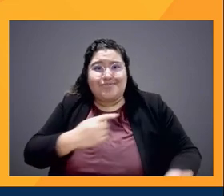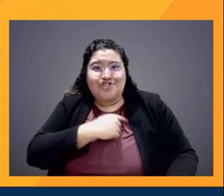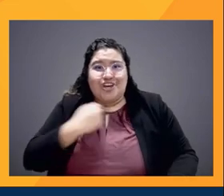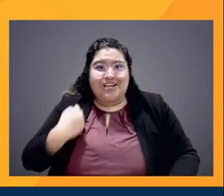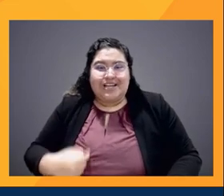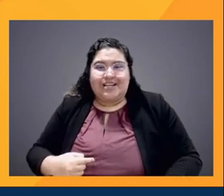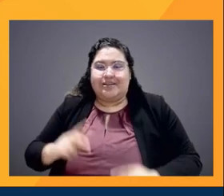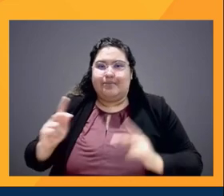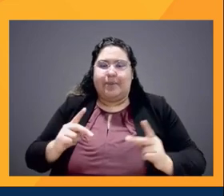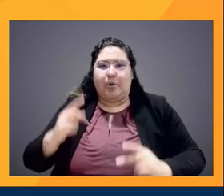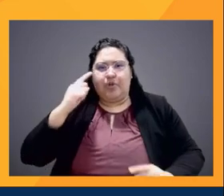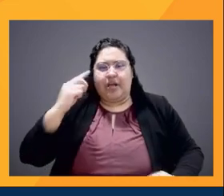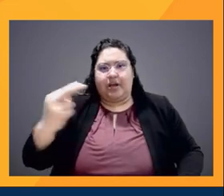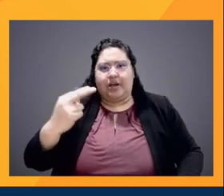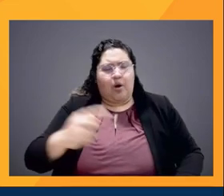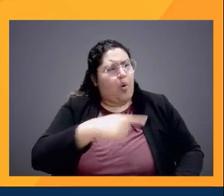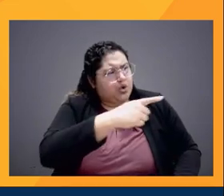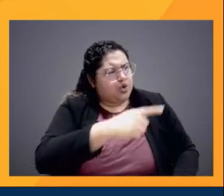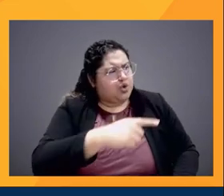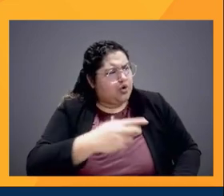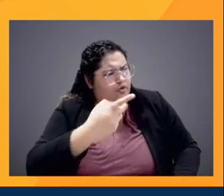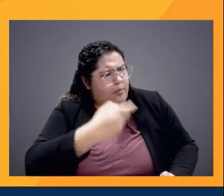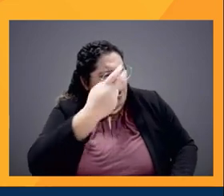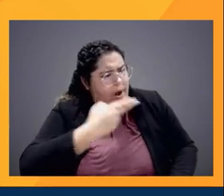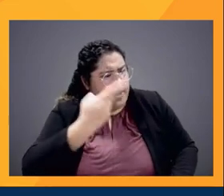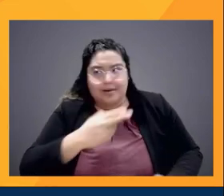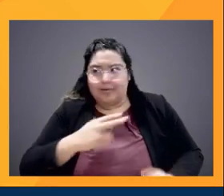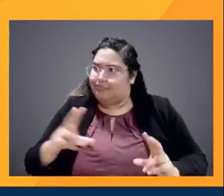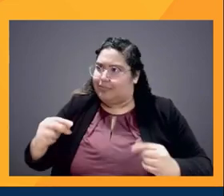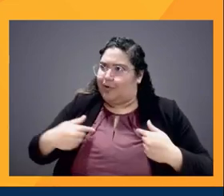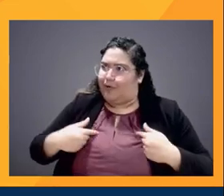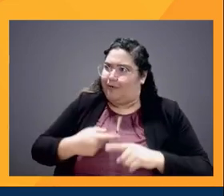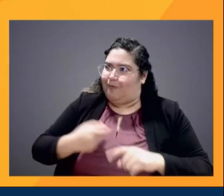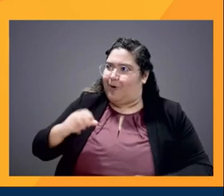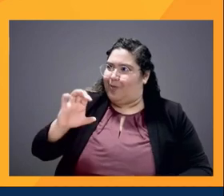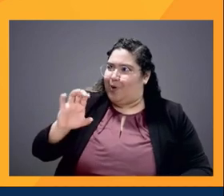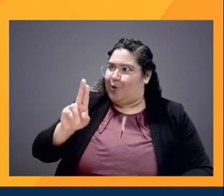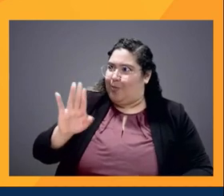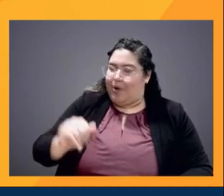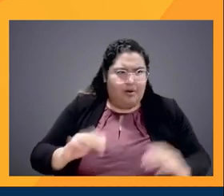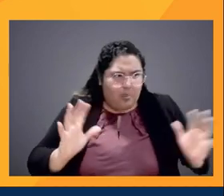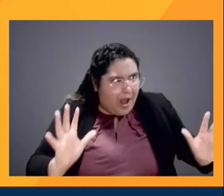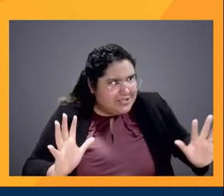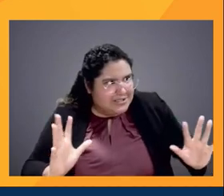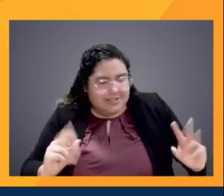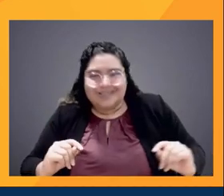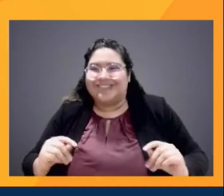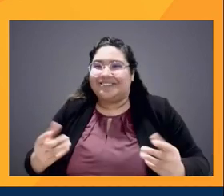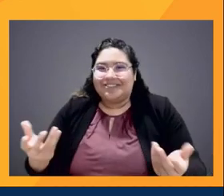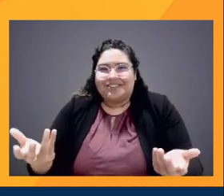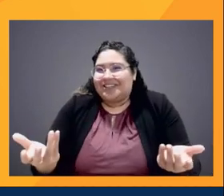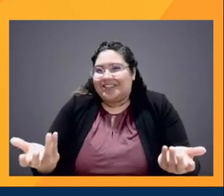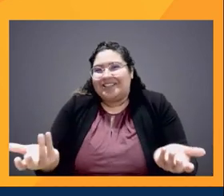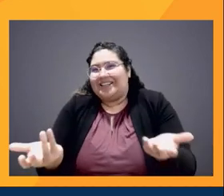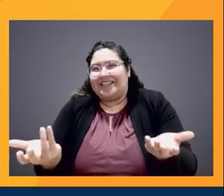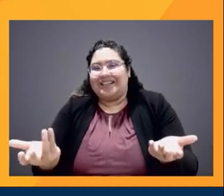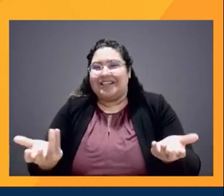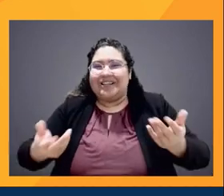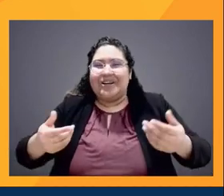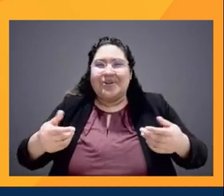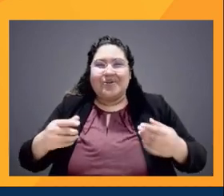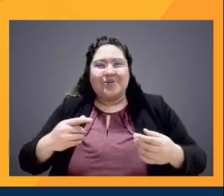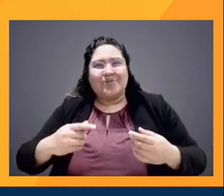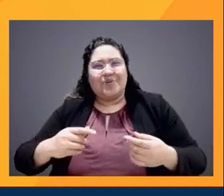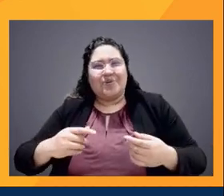are Hawaiian? I'm like, no, I'm from Cuba. They're like, oh my gosh, I would never. So it's, it's like, you know, it's all the connection that, that